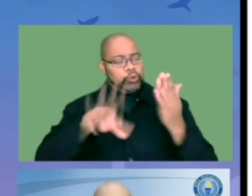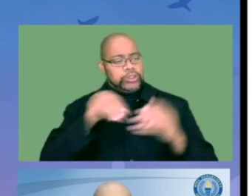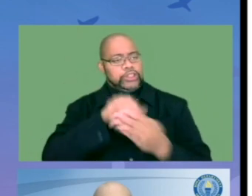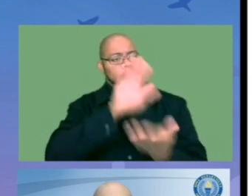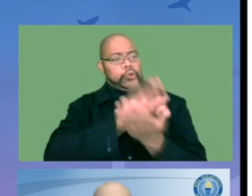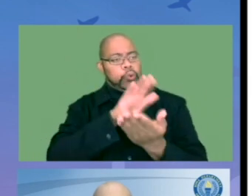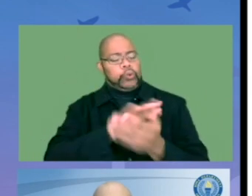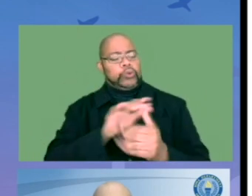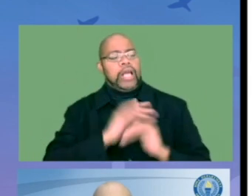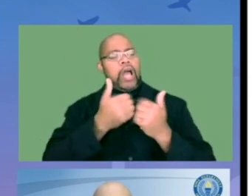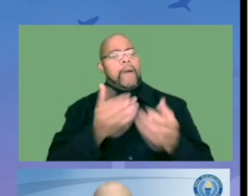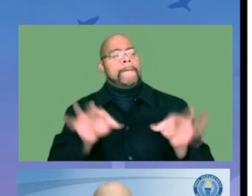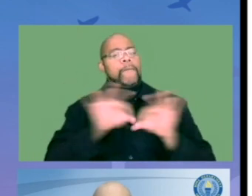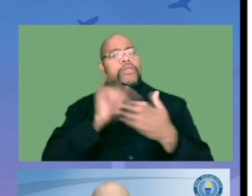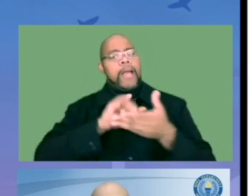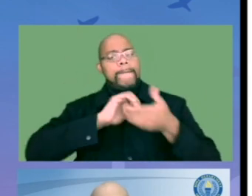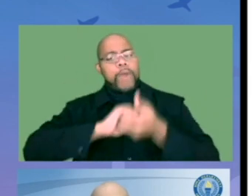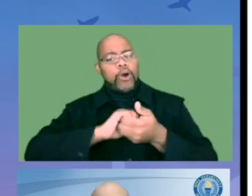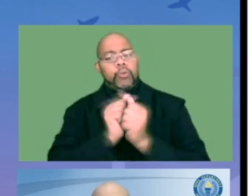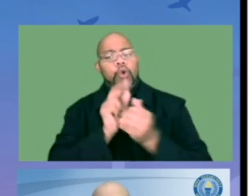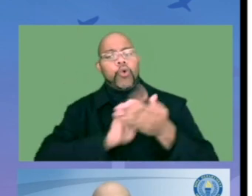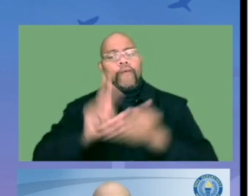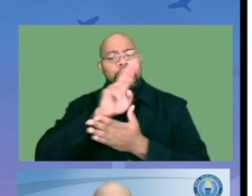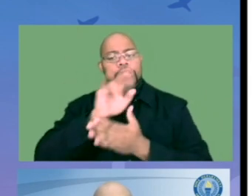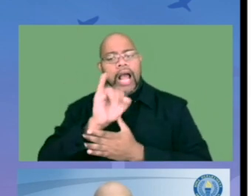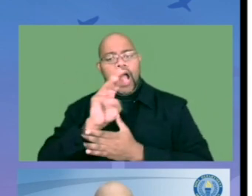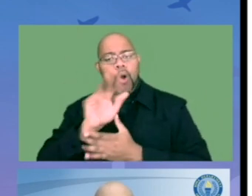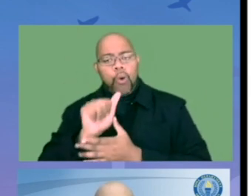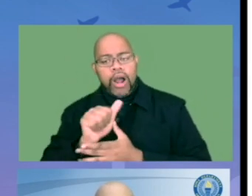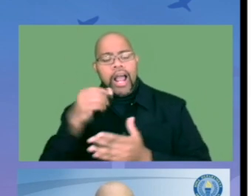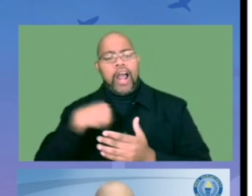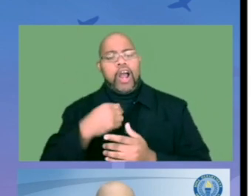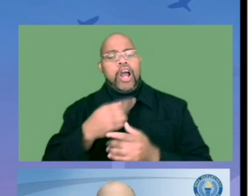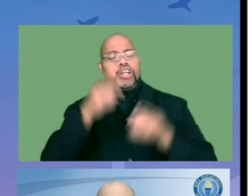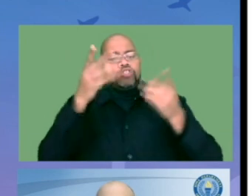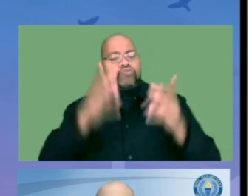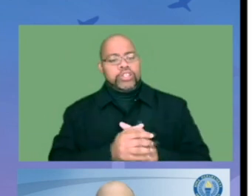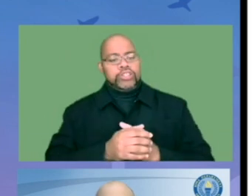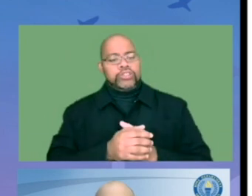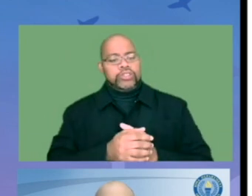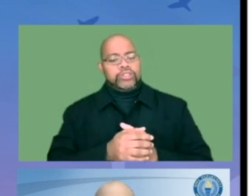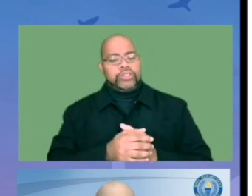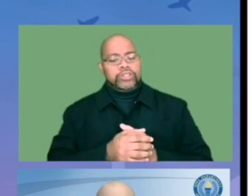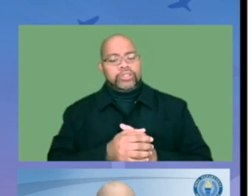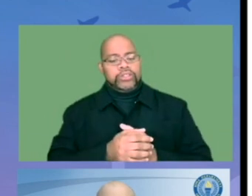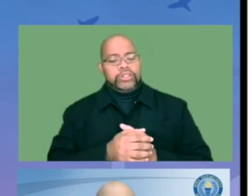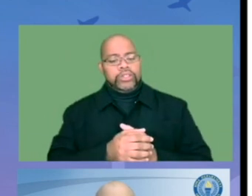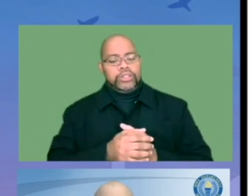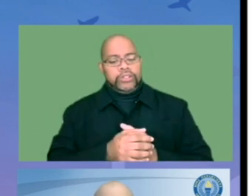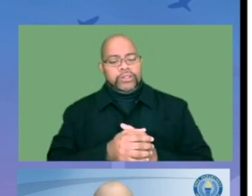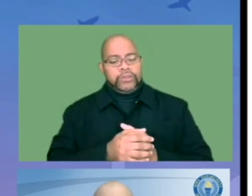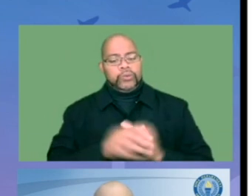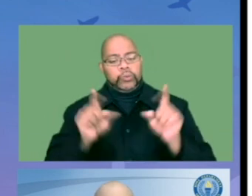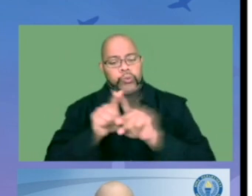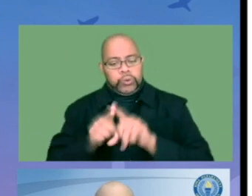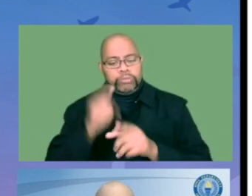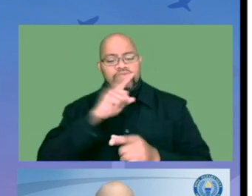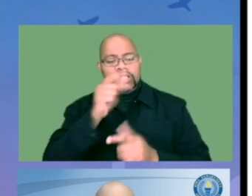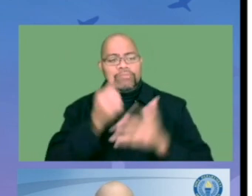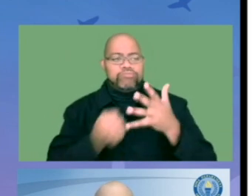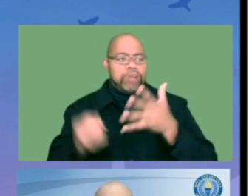health is for our students and schools and how important this partnership is with the University of Iowa. And our director, Ann Lebo, as well,